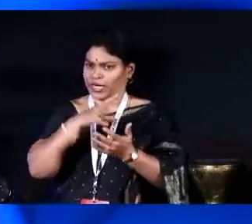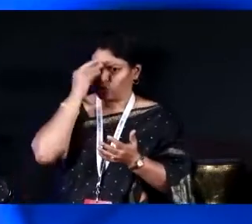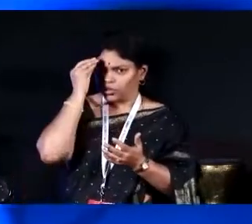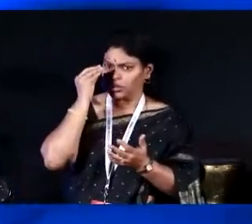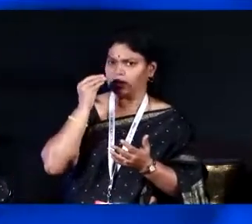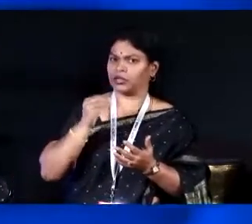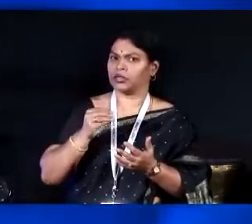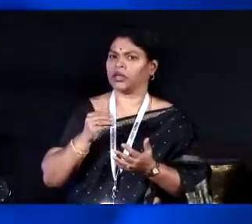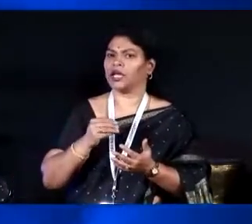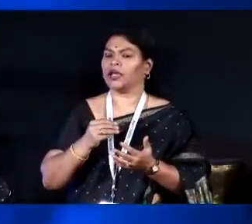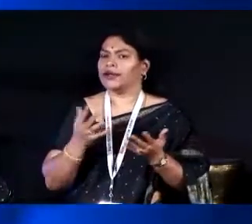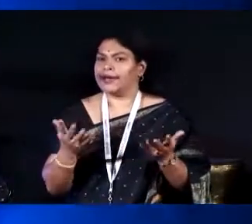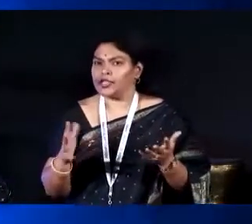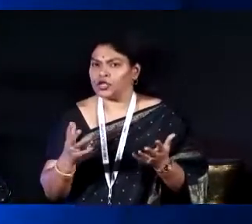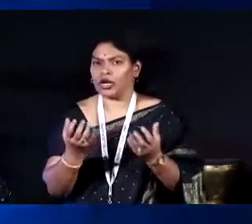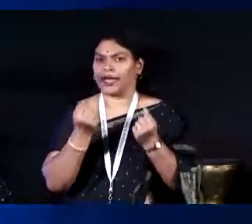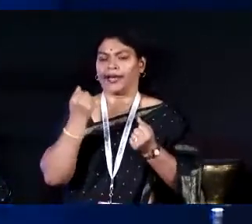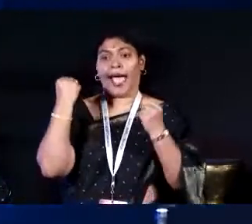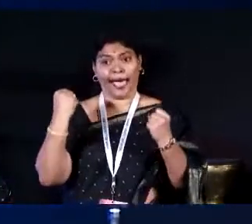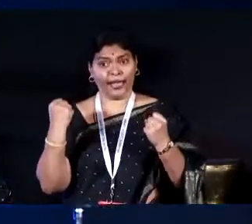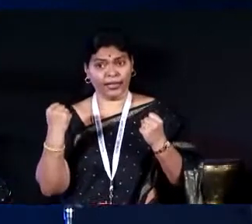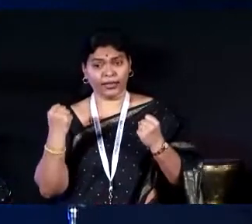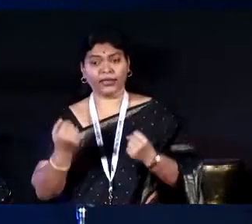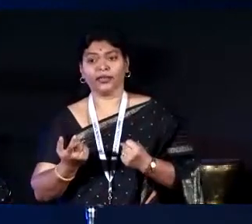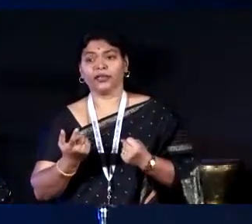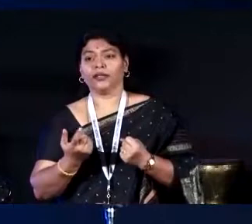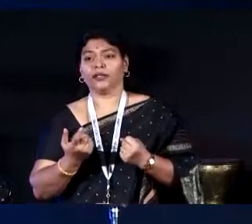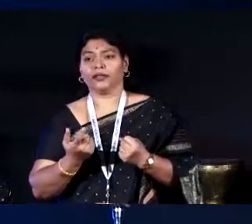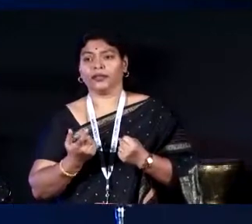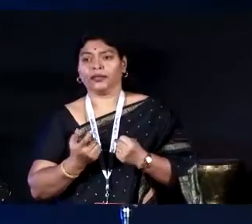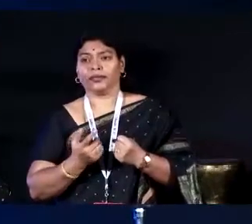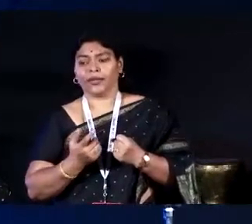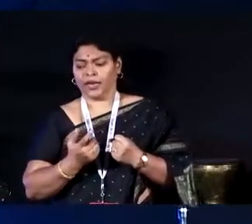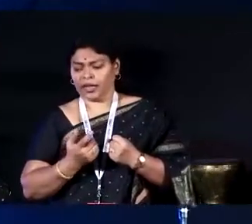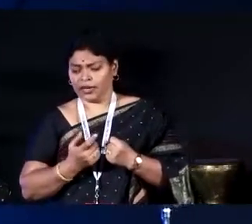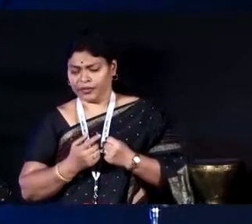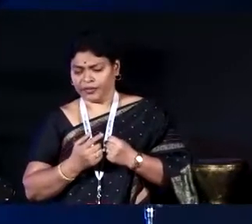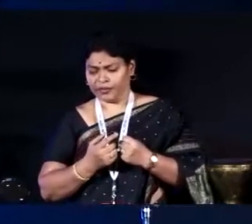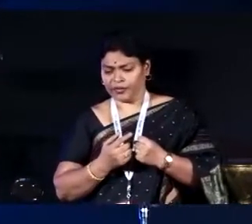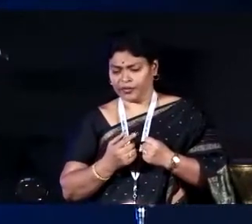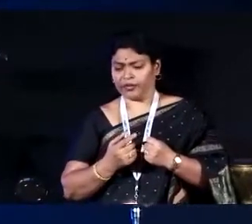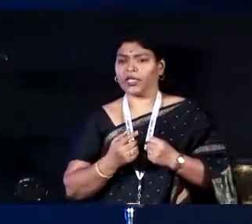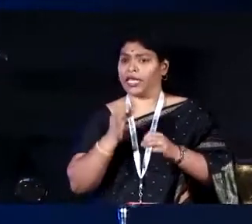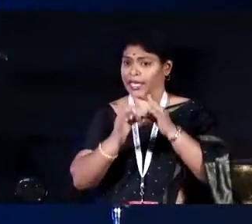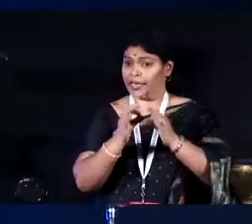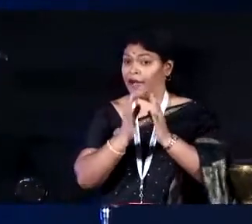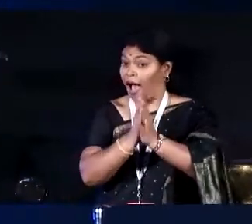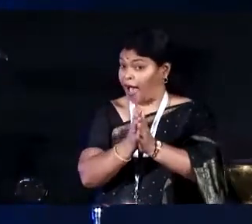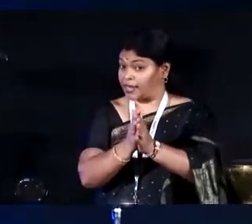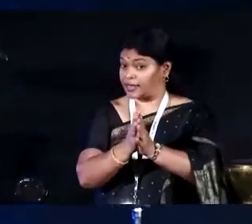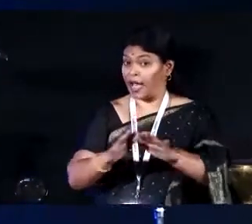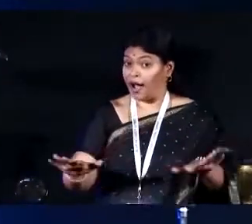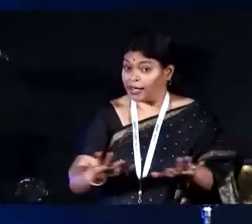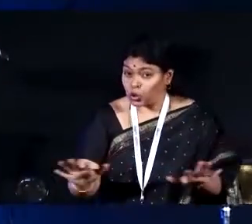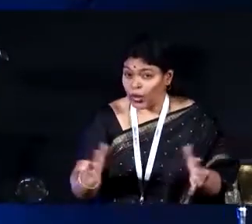does not get health, does not get clothing. We asked if earthquake or